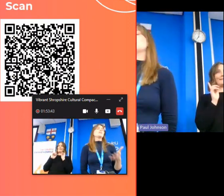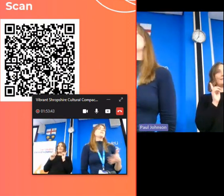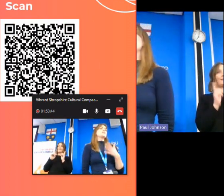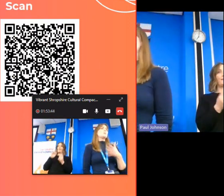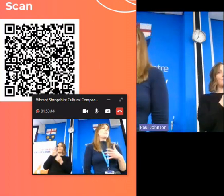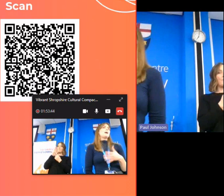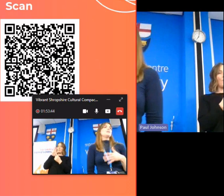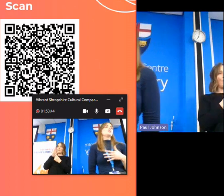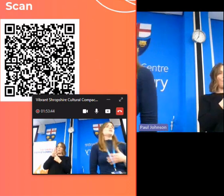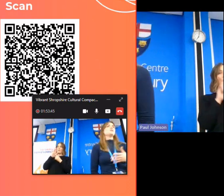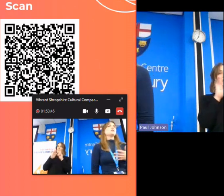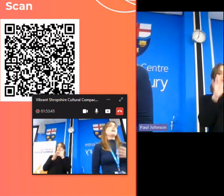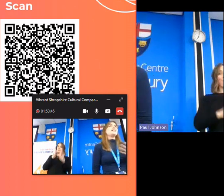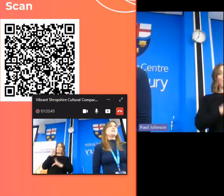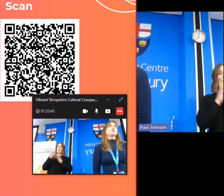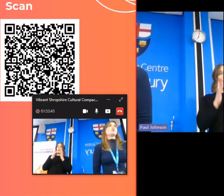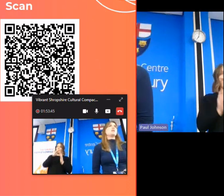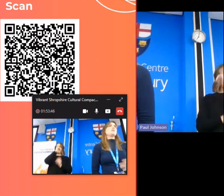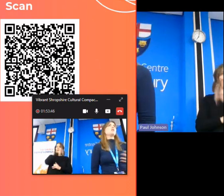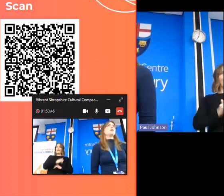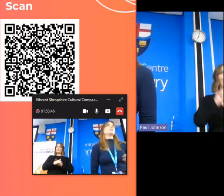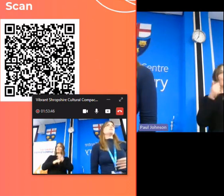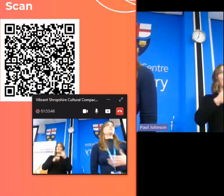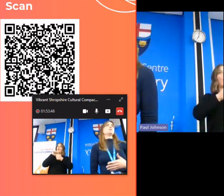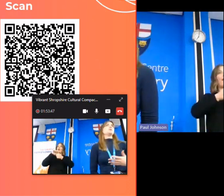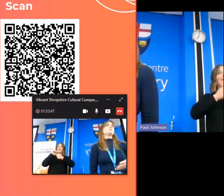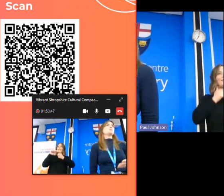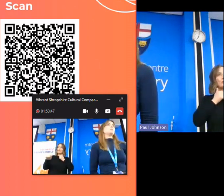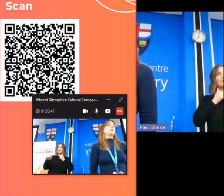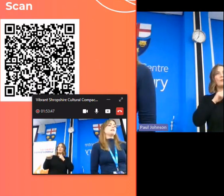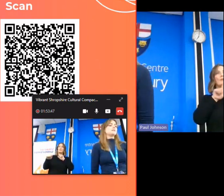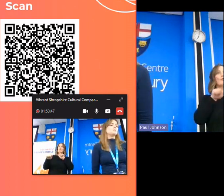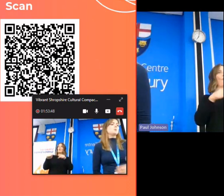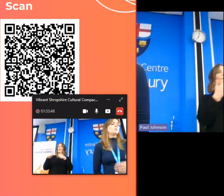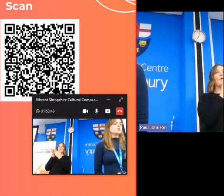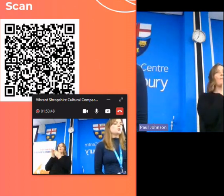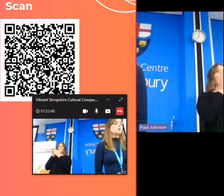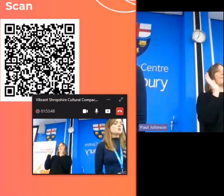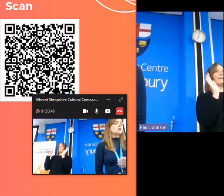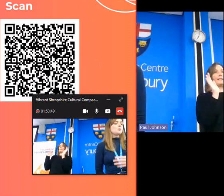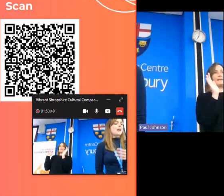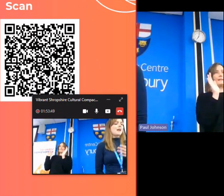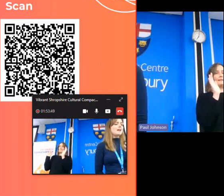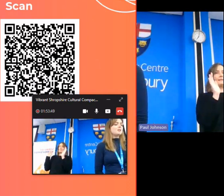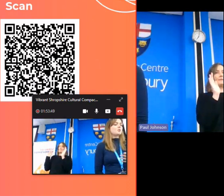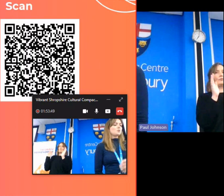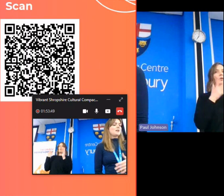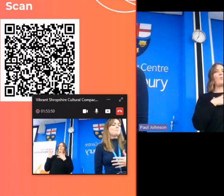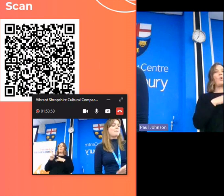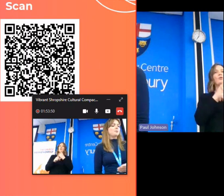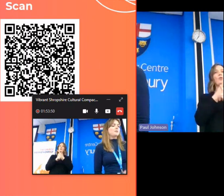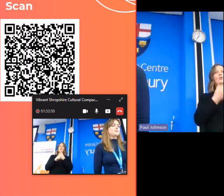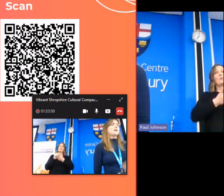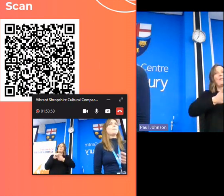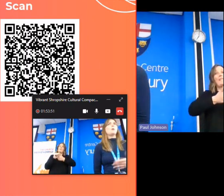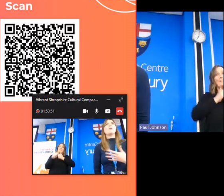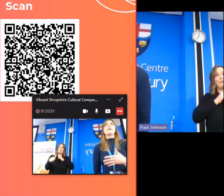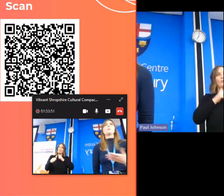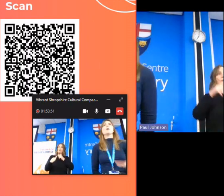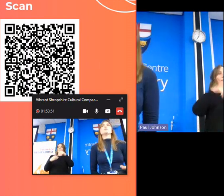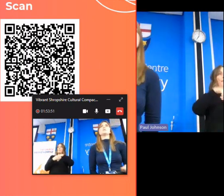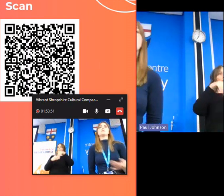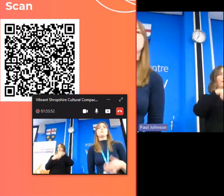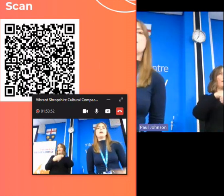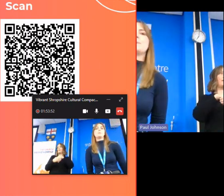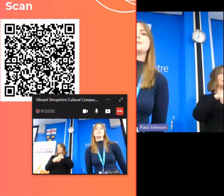point out that this web page is for the industry rather than for the general public we want to talk to industry members about